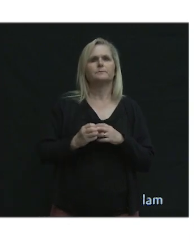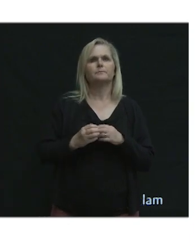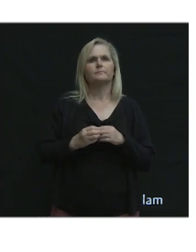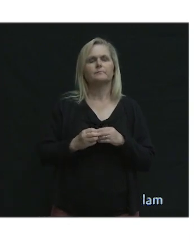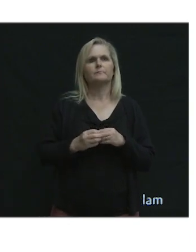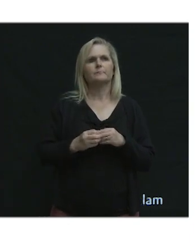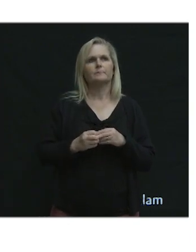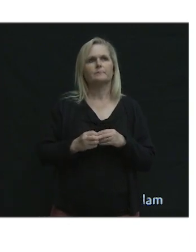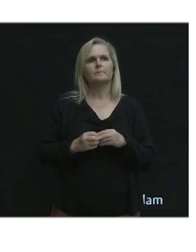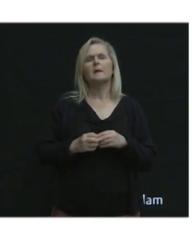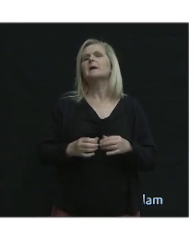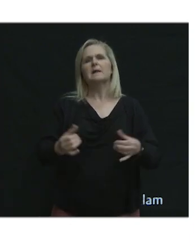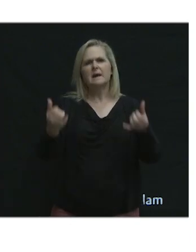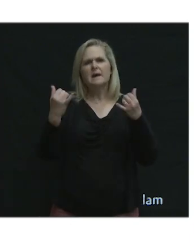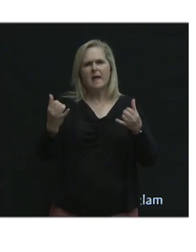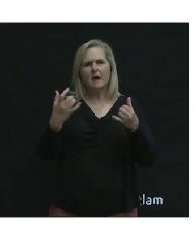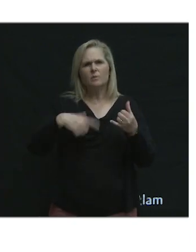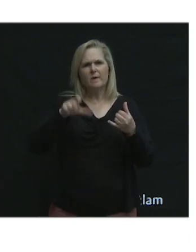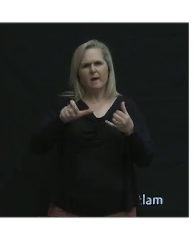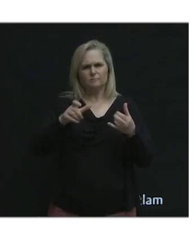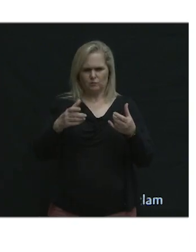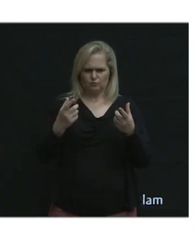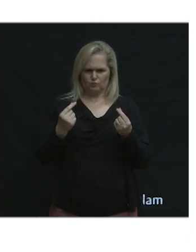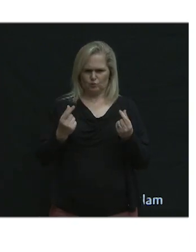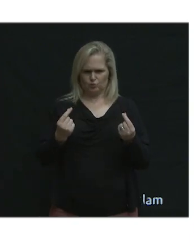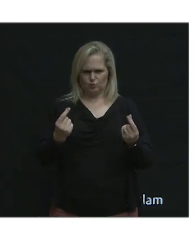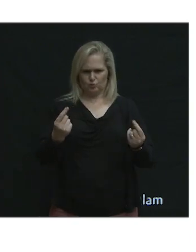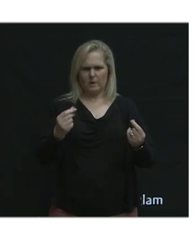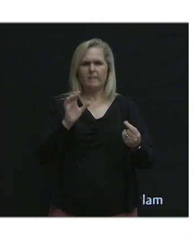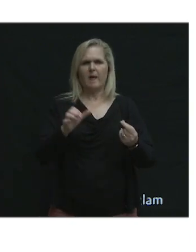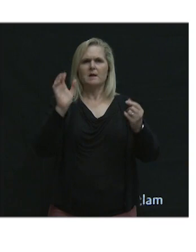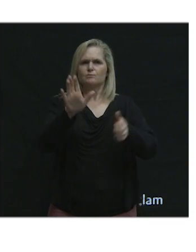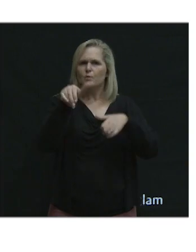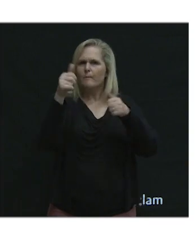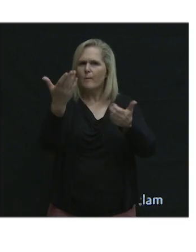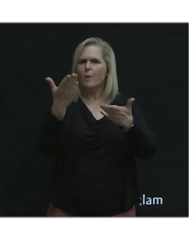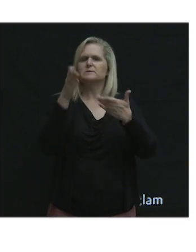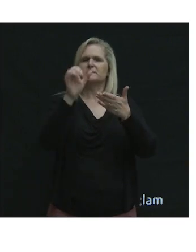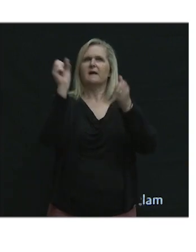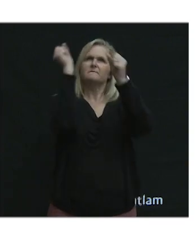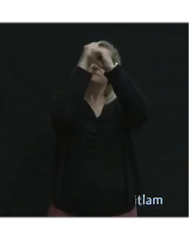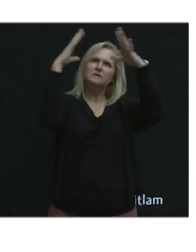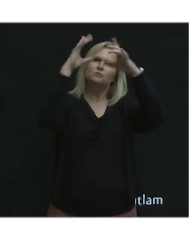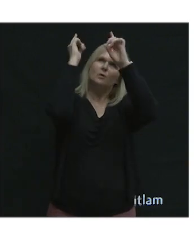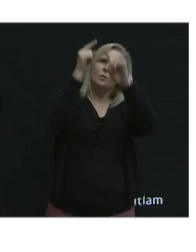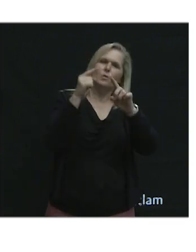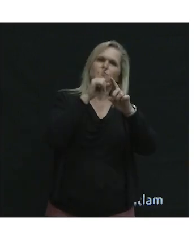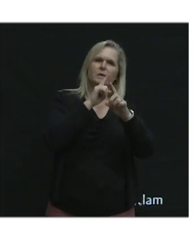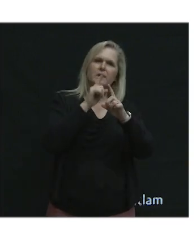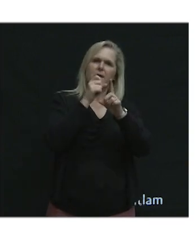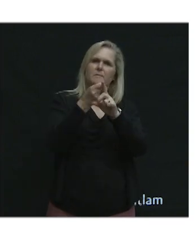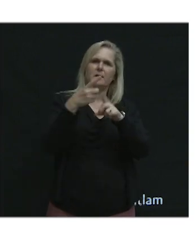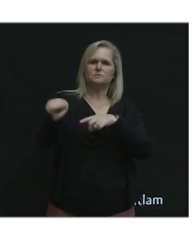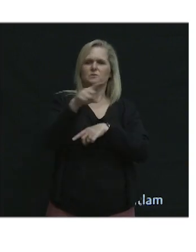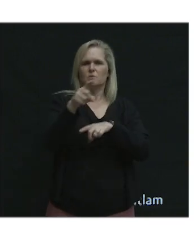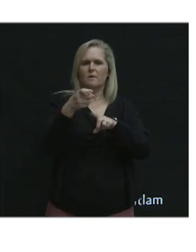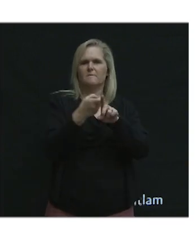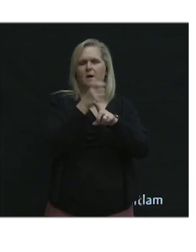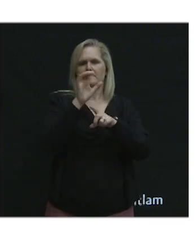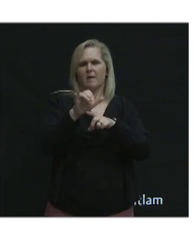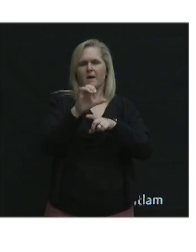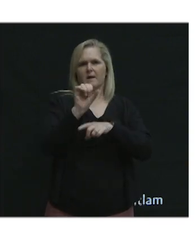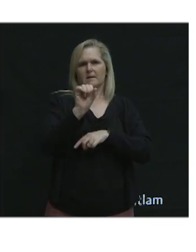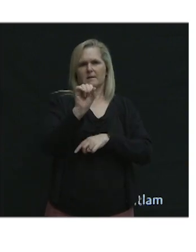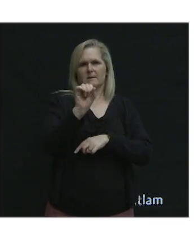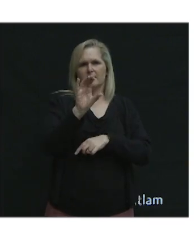Now, where we need to go and how well do this proposed vision and goals resonate with you on a scale of one to five. So, if you can go